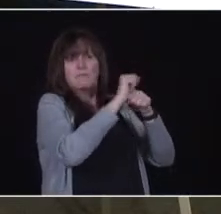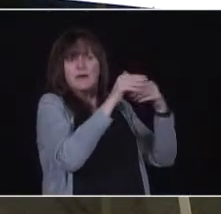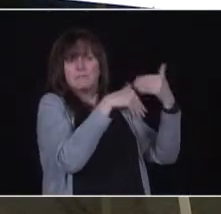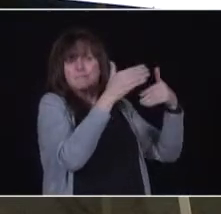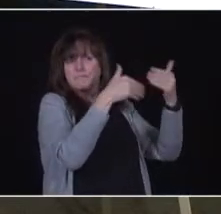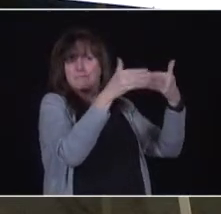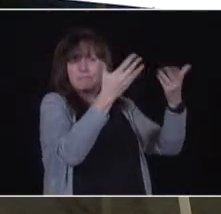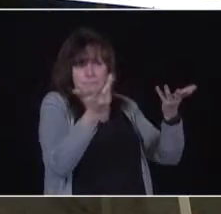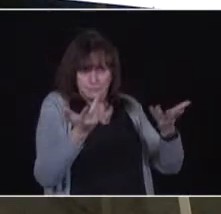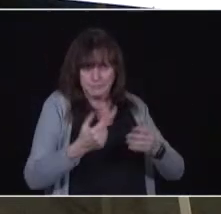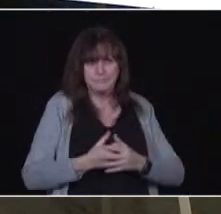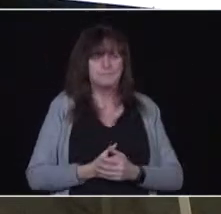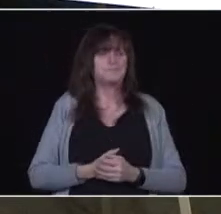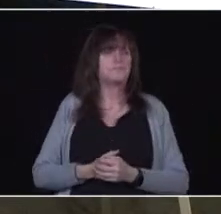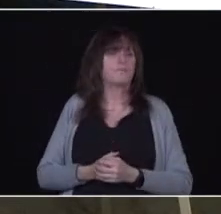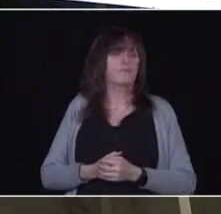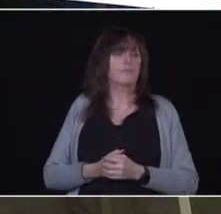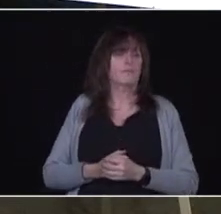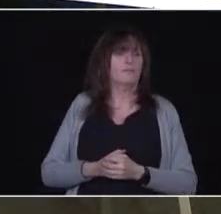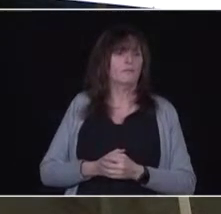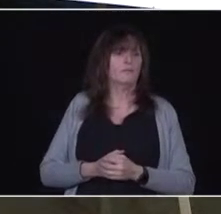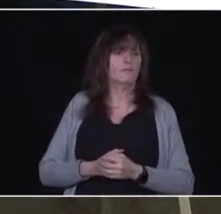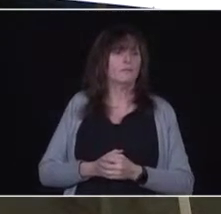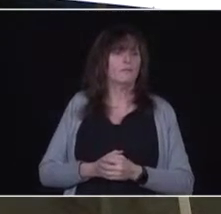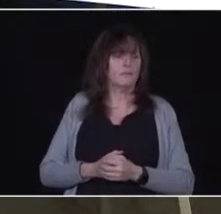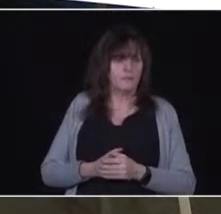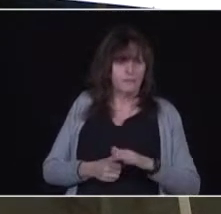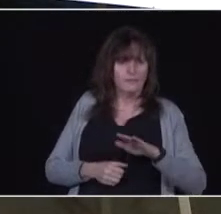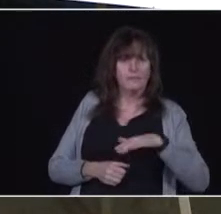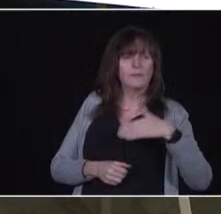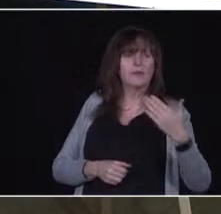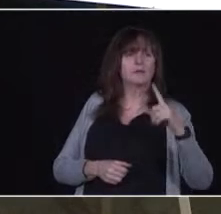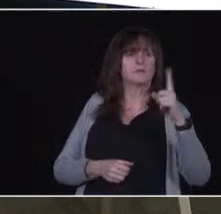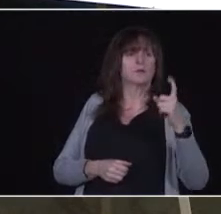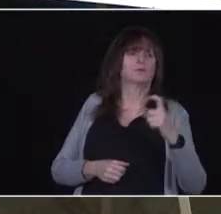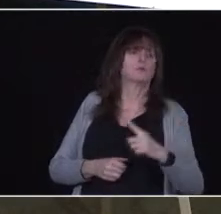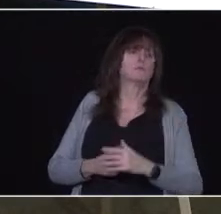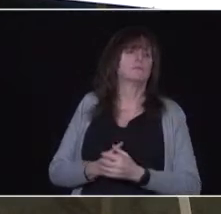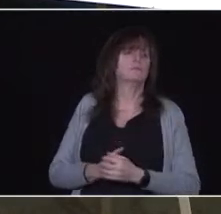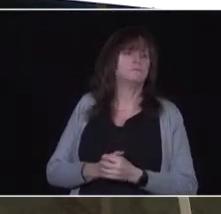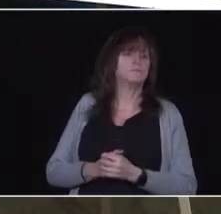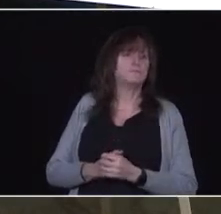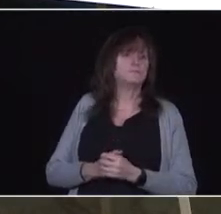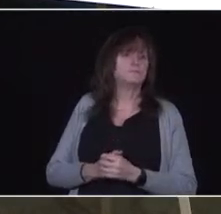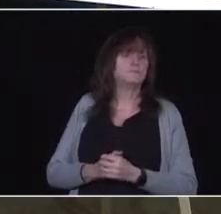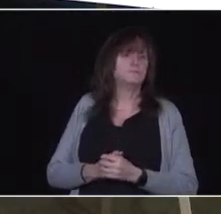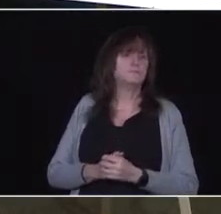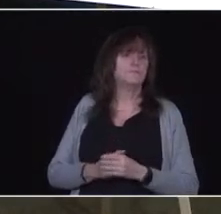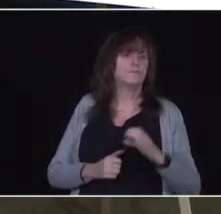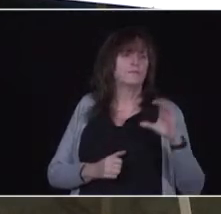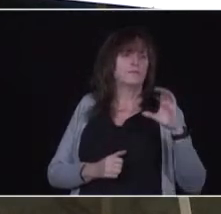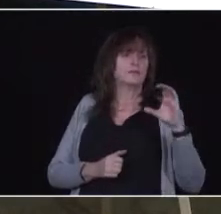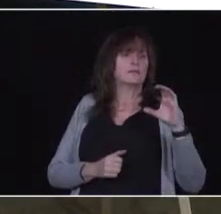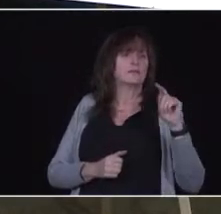government of Ontario. Next question. I'm Colin at CTV news. Please go ahead.